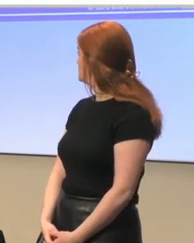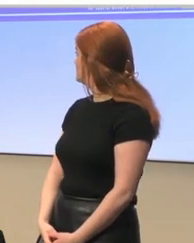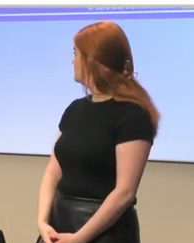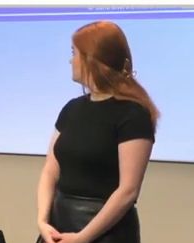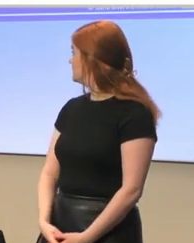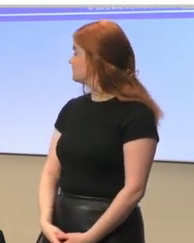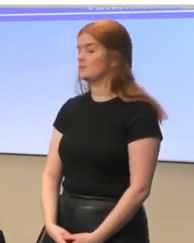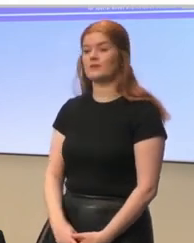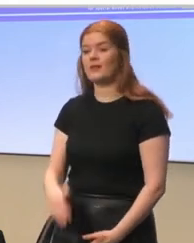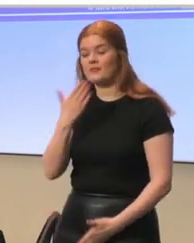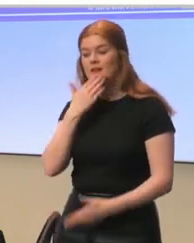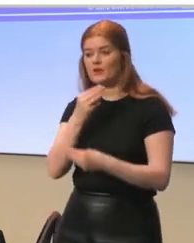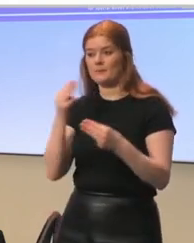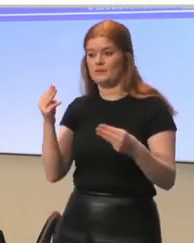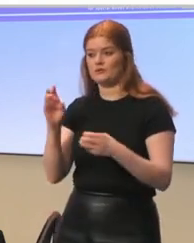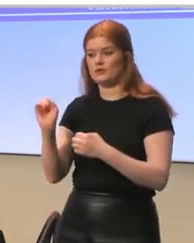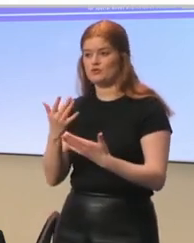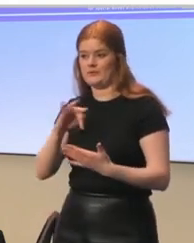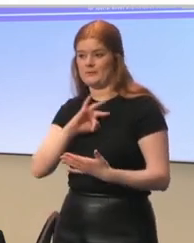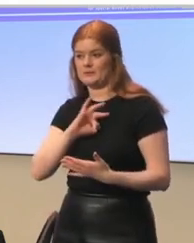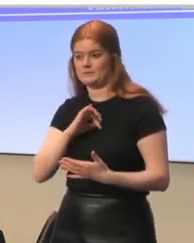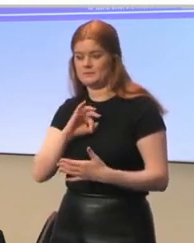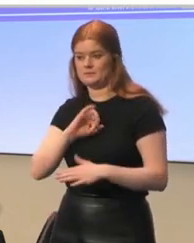Thank you very much for introducing me.